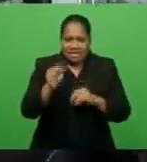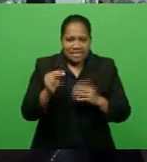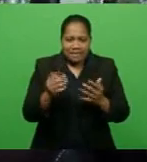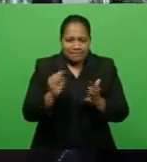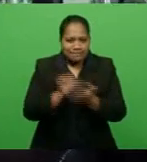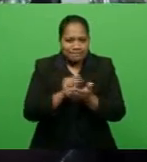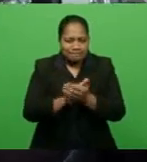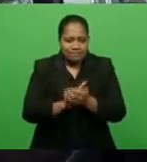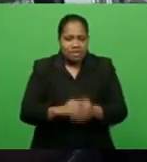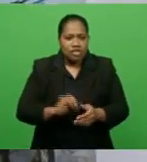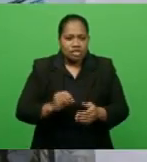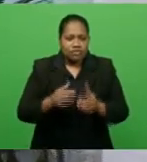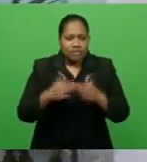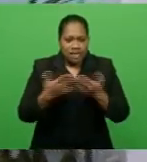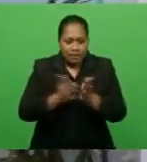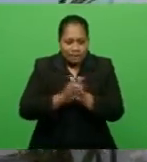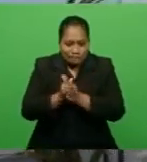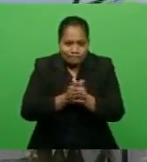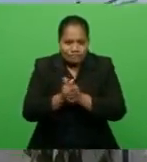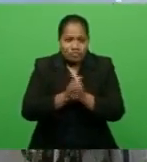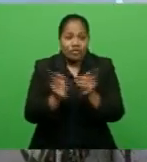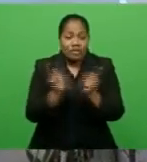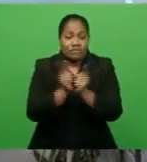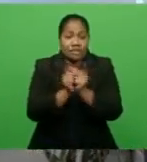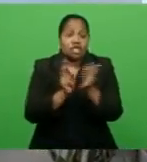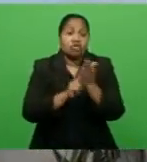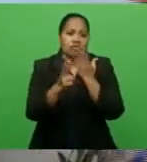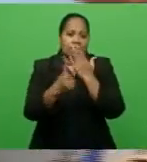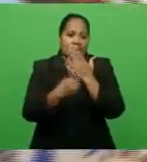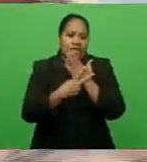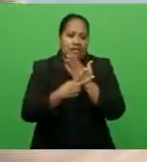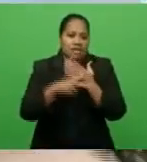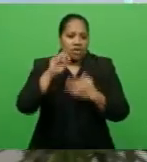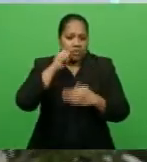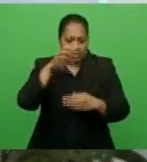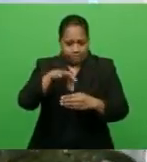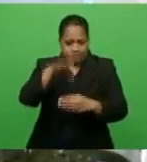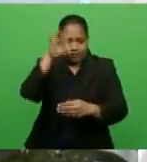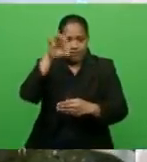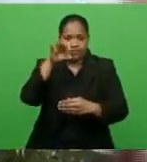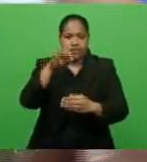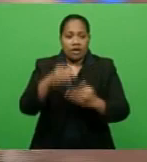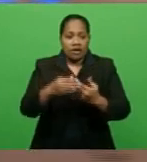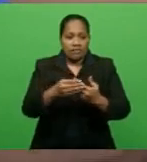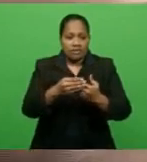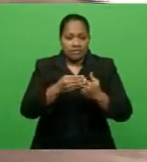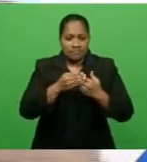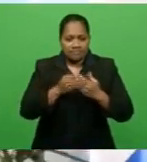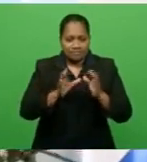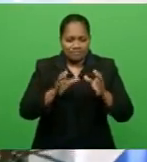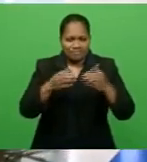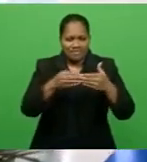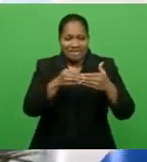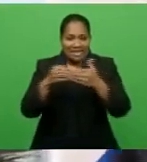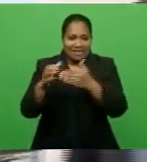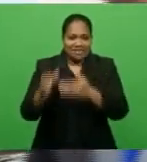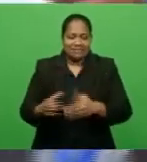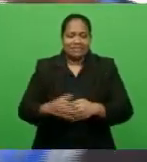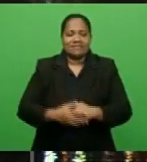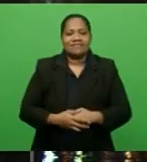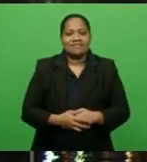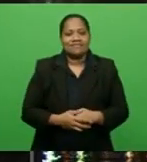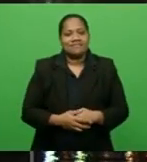general meeting in November, which will see the appointment of a party leader. Tsohsa Yenanunga, FBC News.